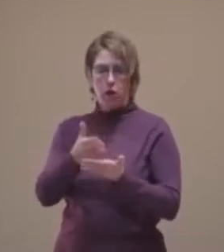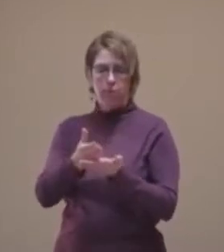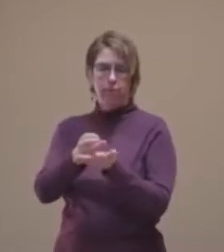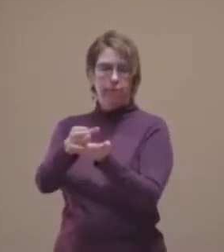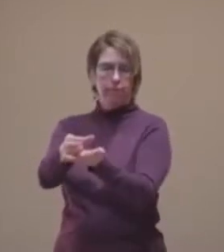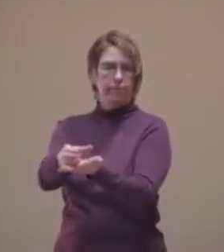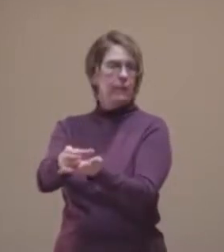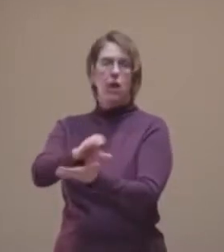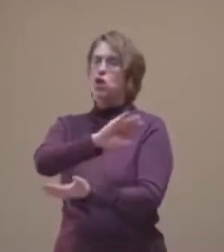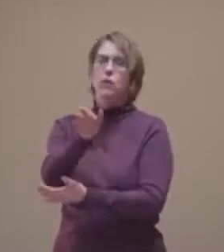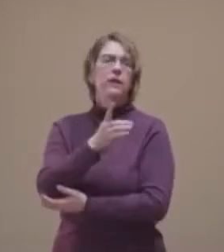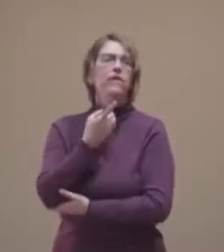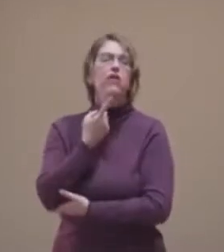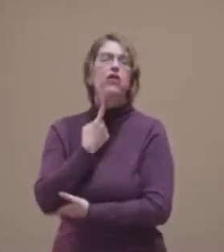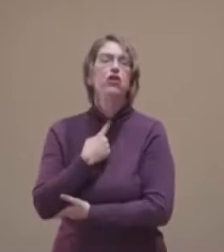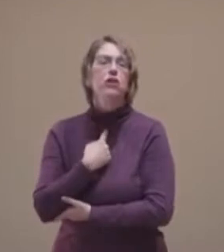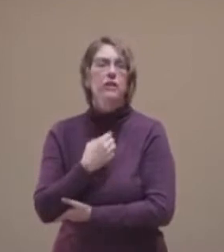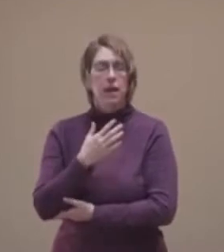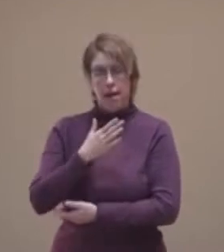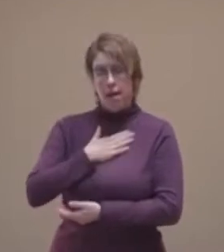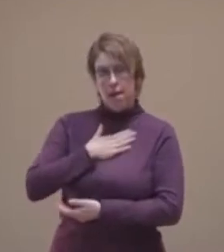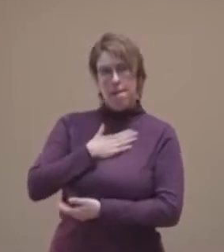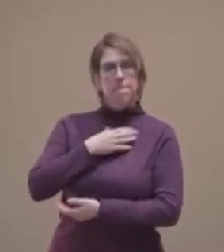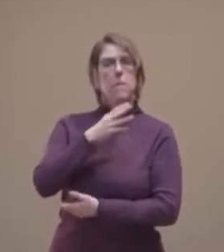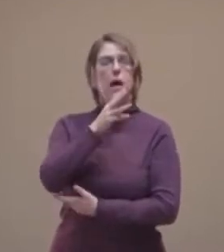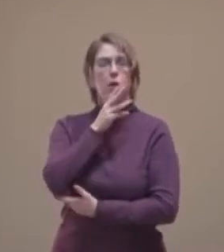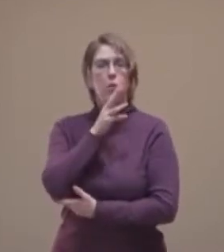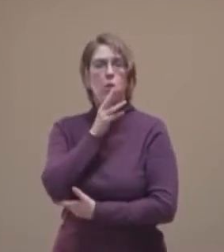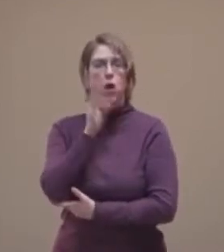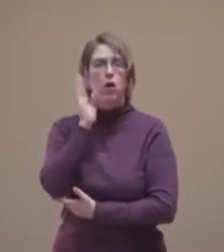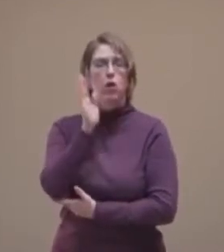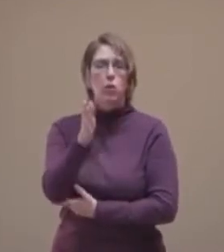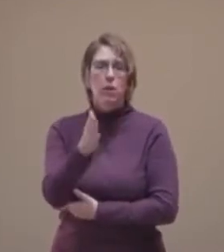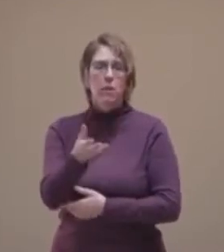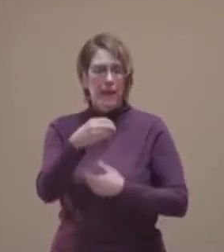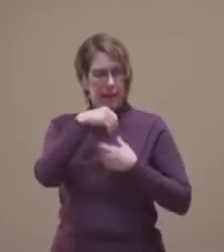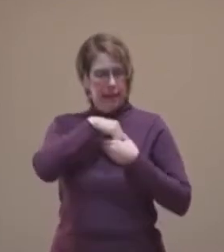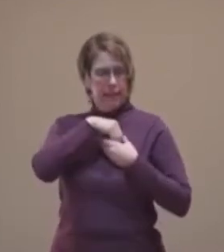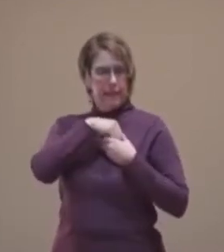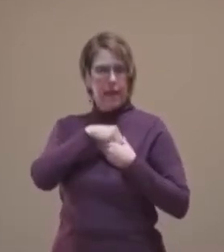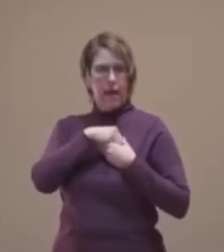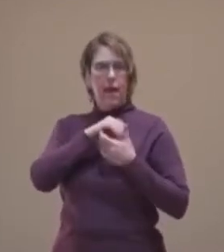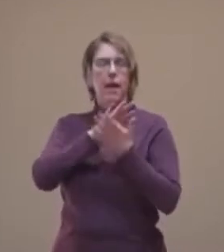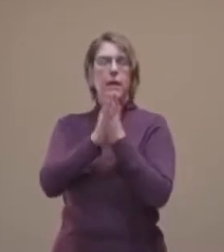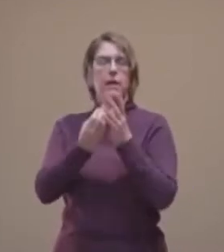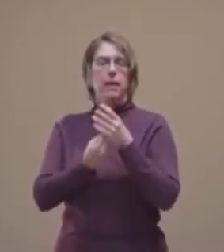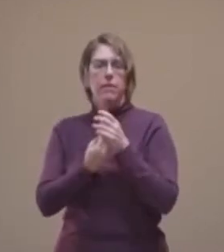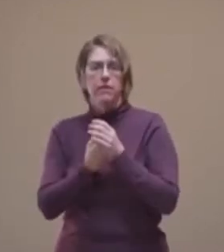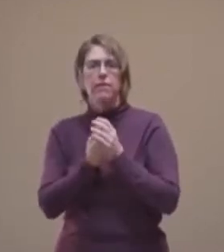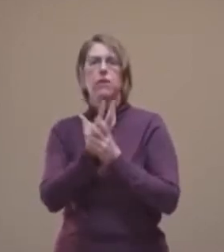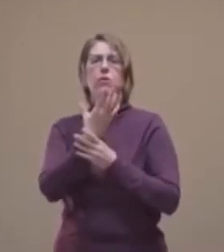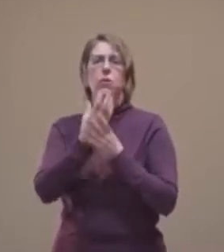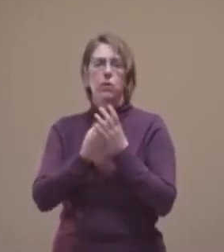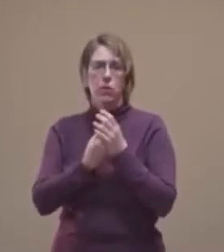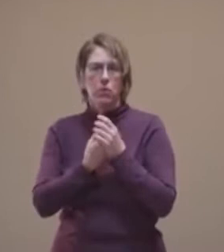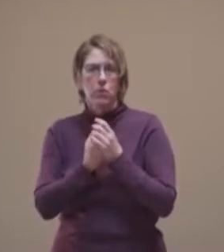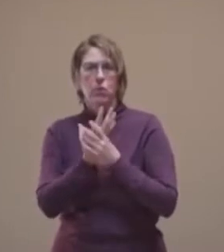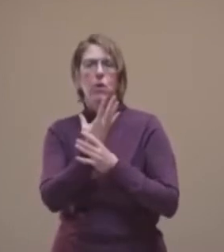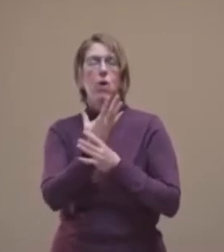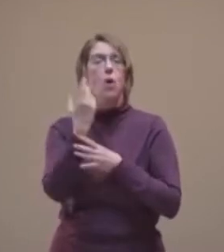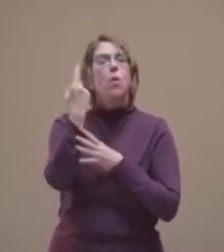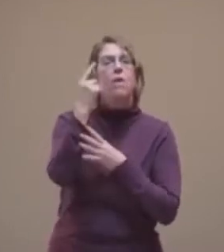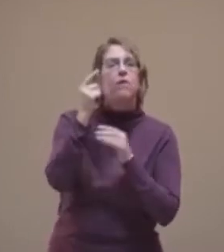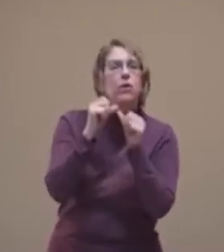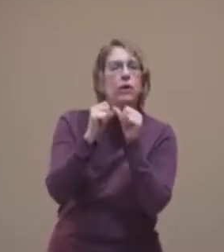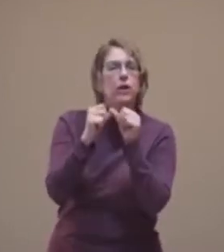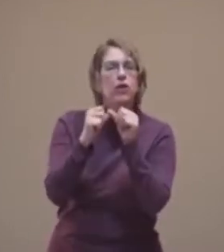thirsty. The water that I will give will become in them a spring of water gushing up to eternal life.